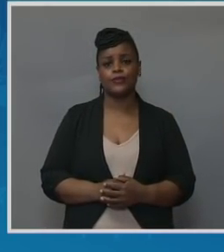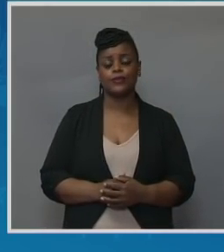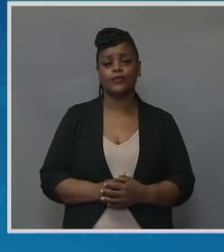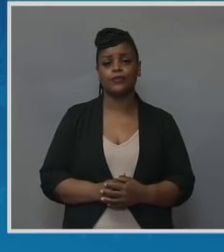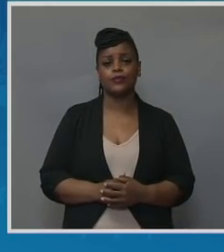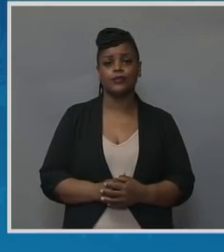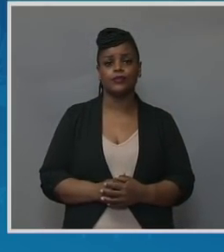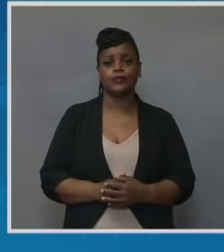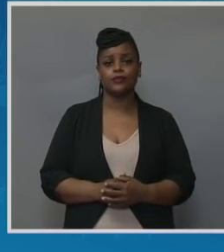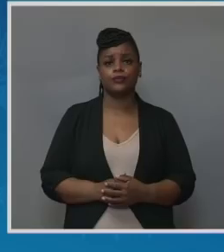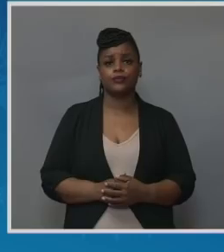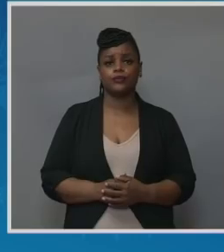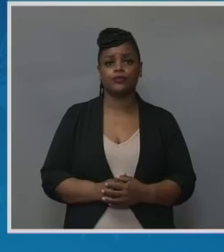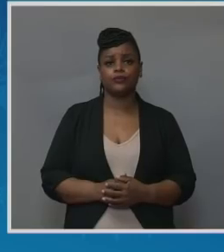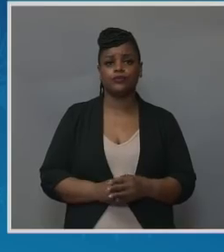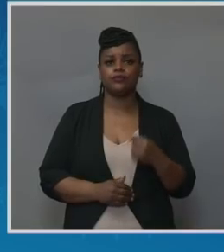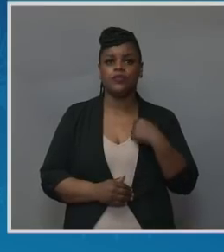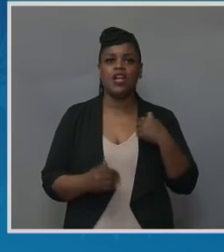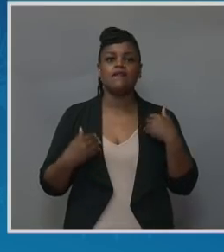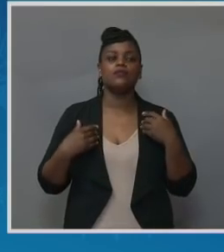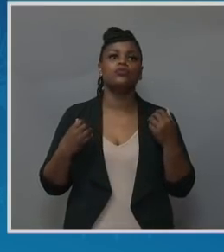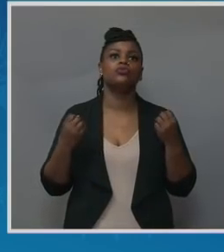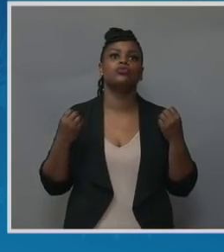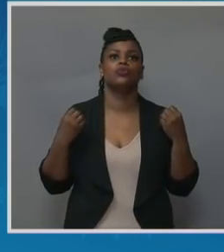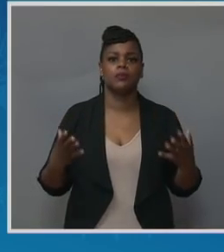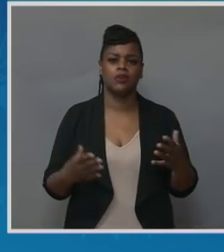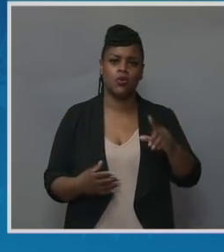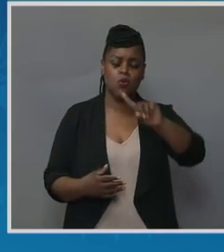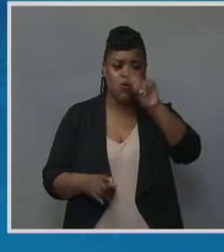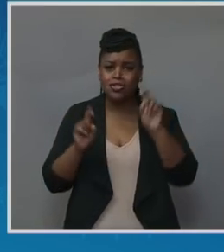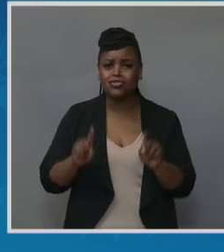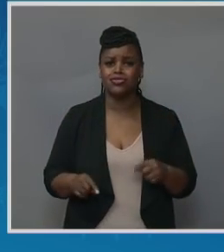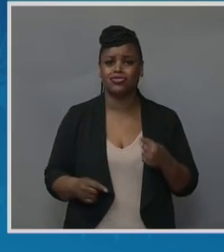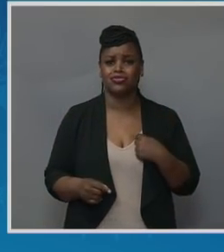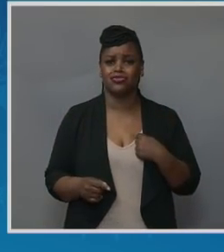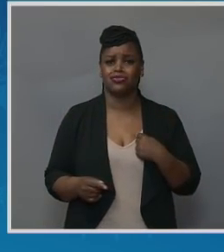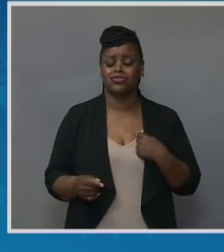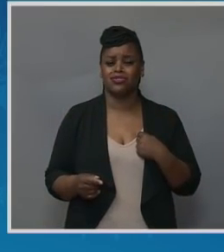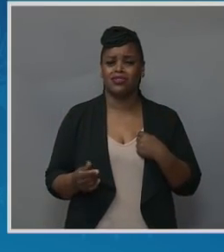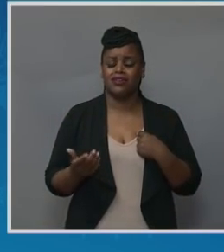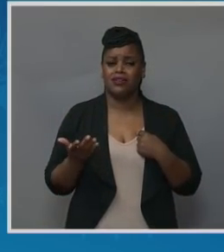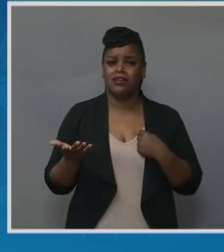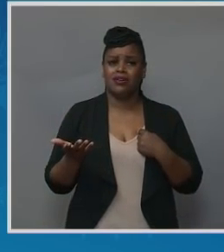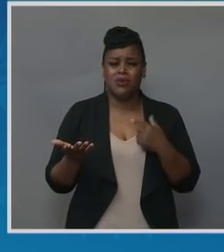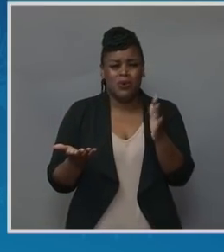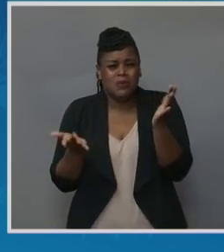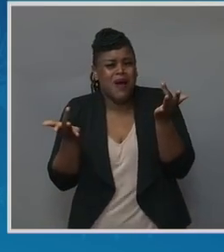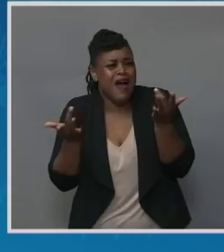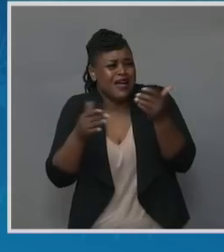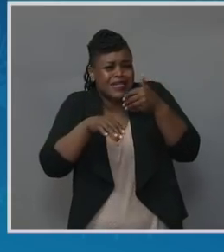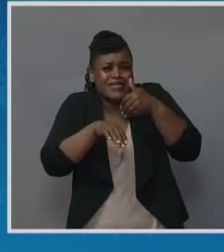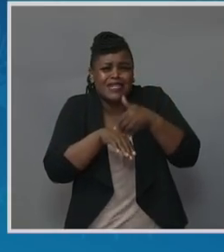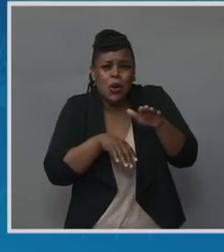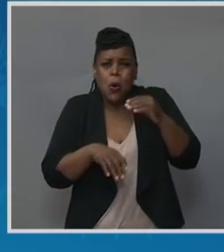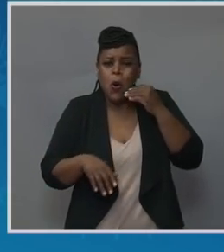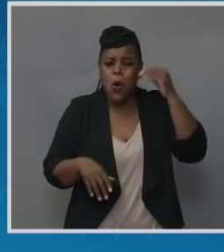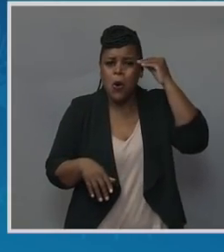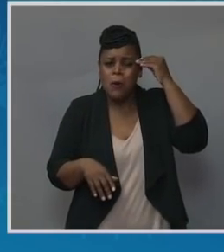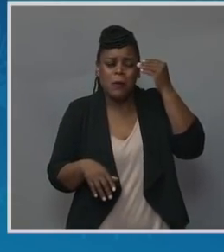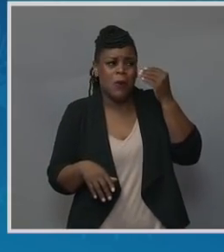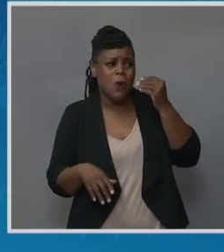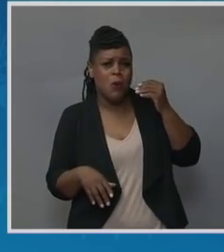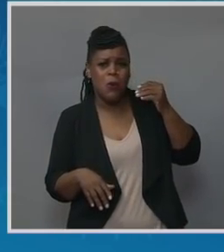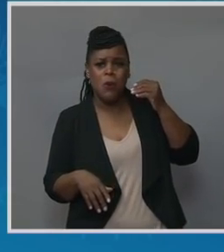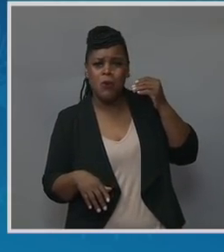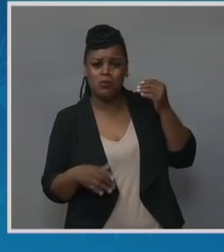I have so many questions. Why was she sent home two days after an emergency C-section